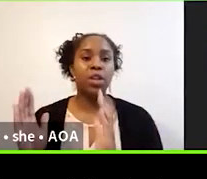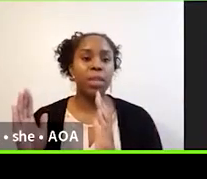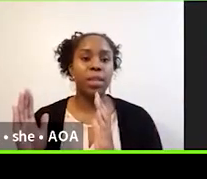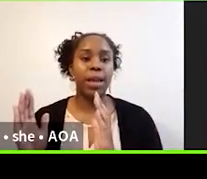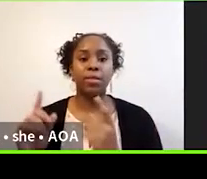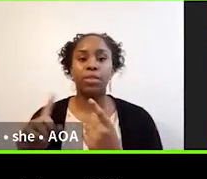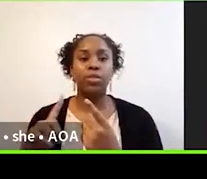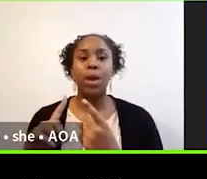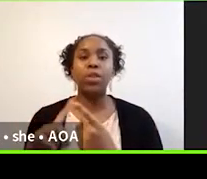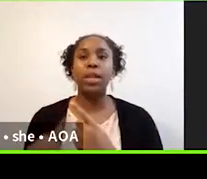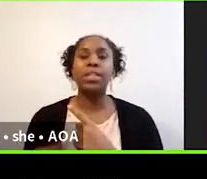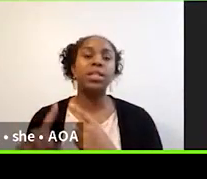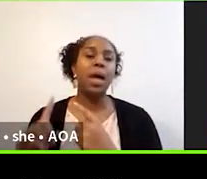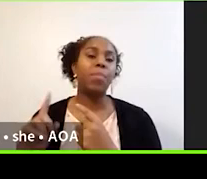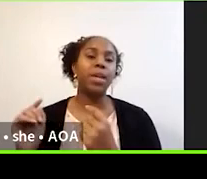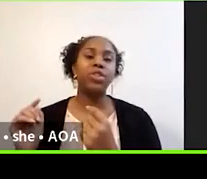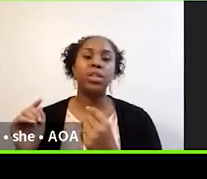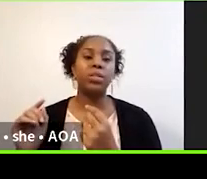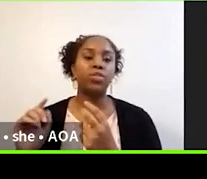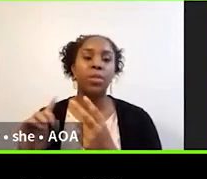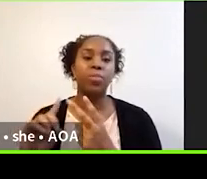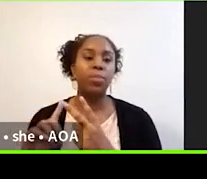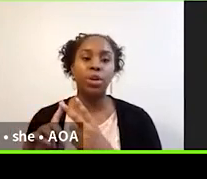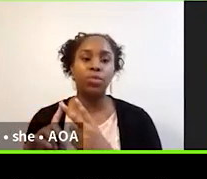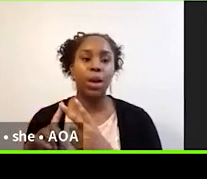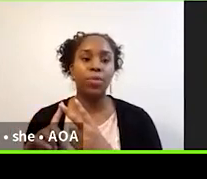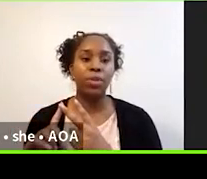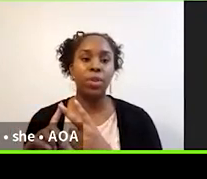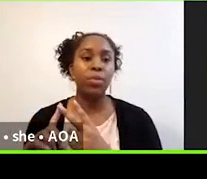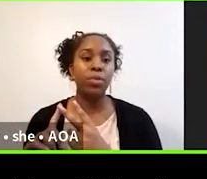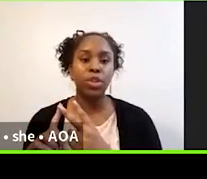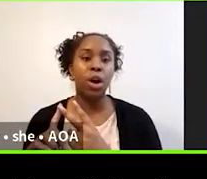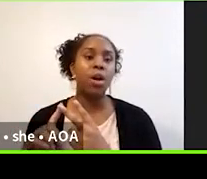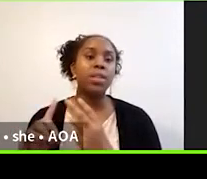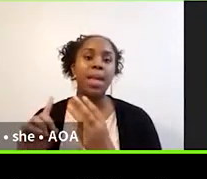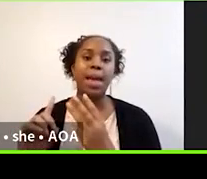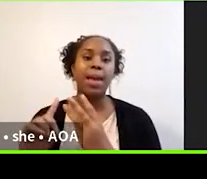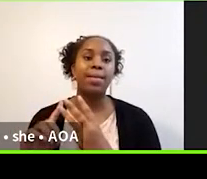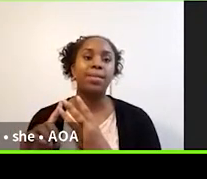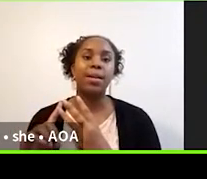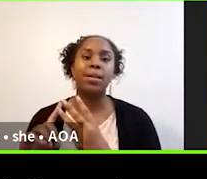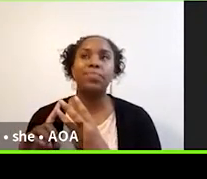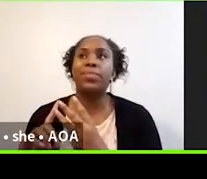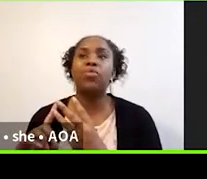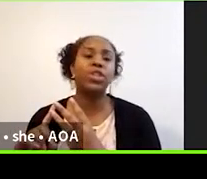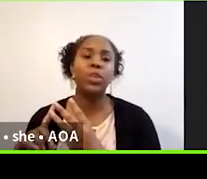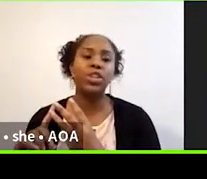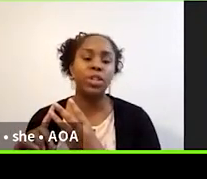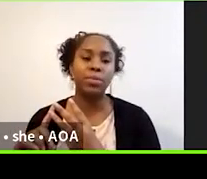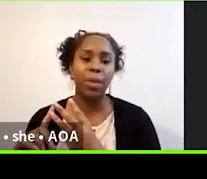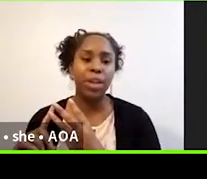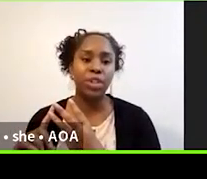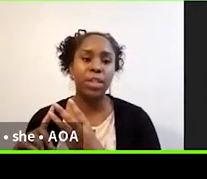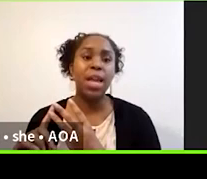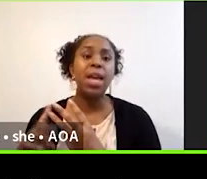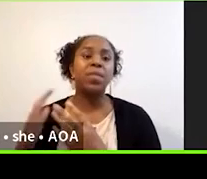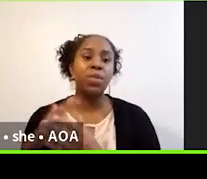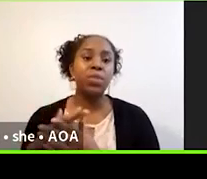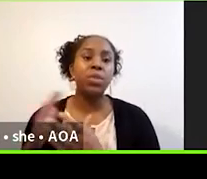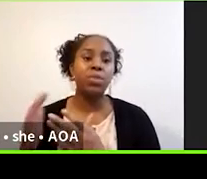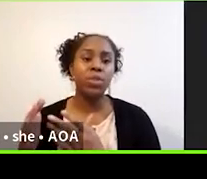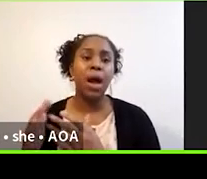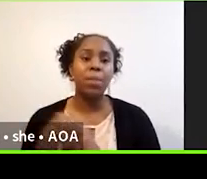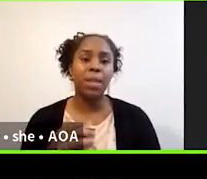five documents like driver license applications, you know, driver privilege cards and, uh, registration applications.